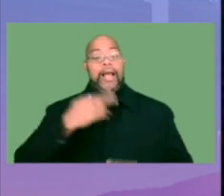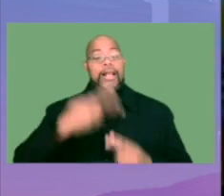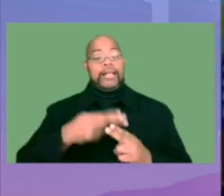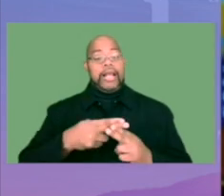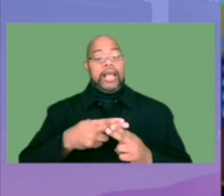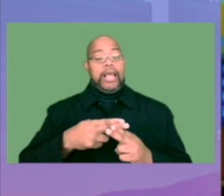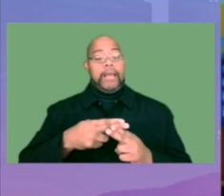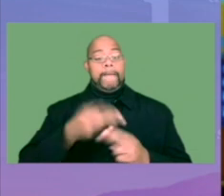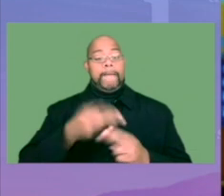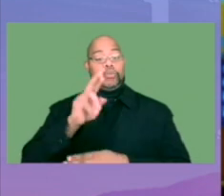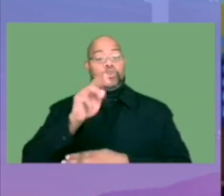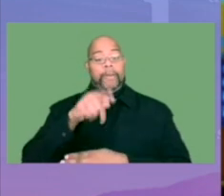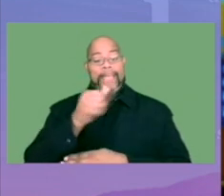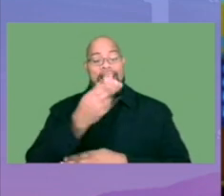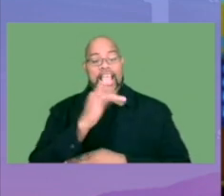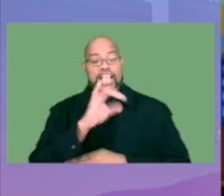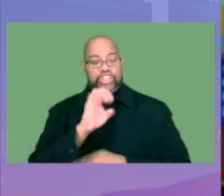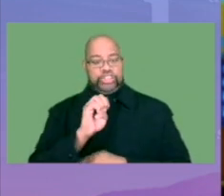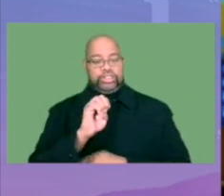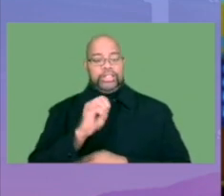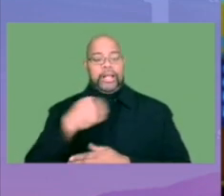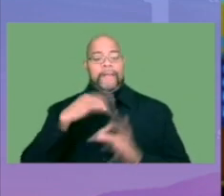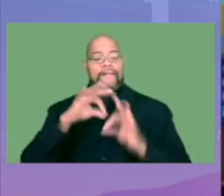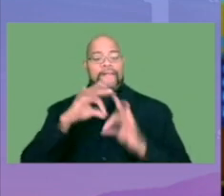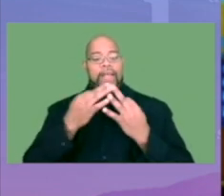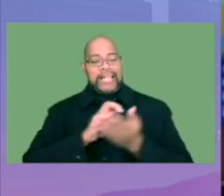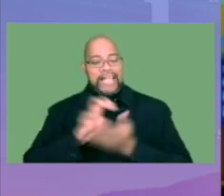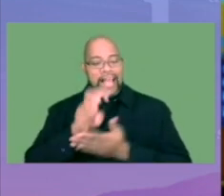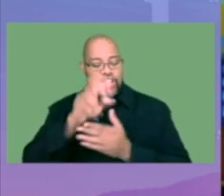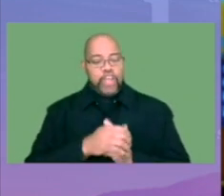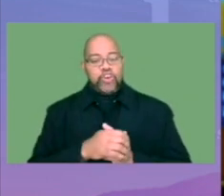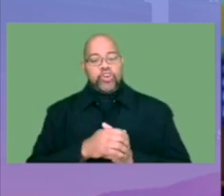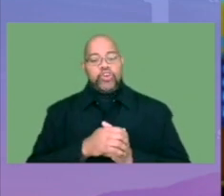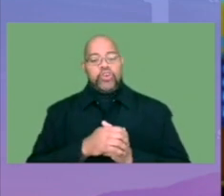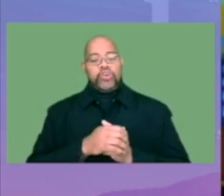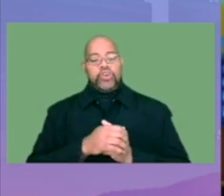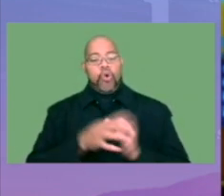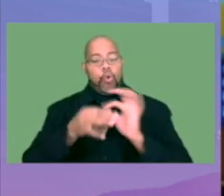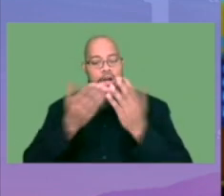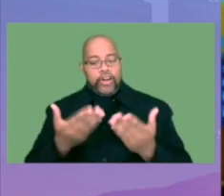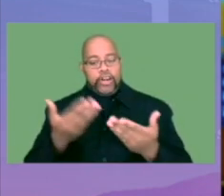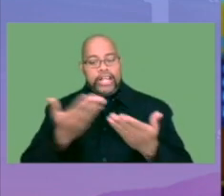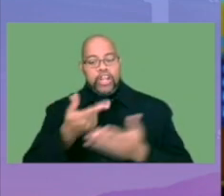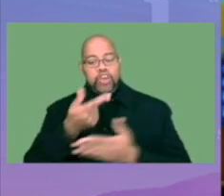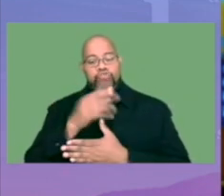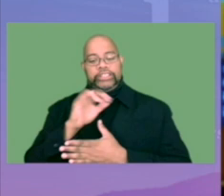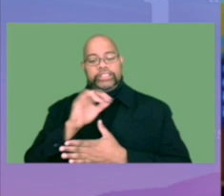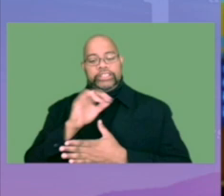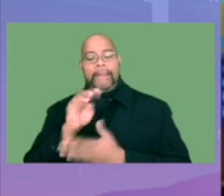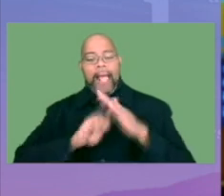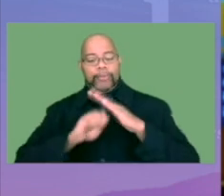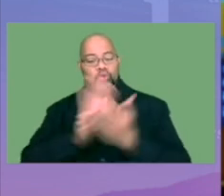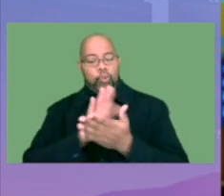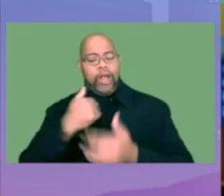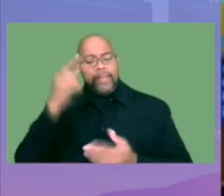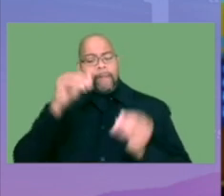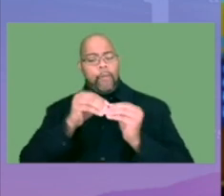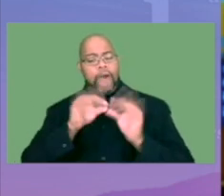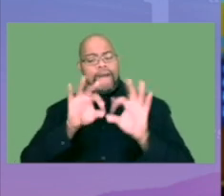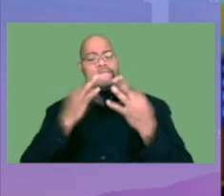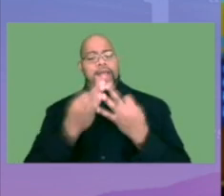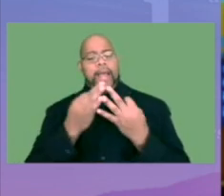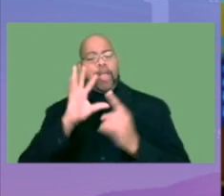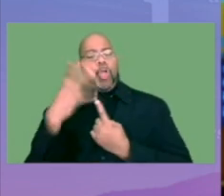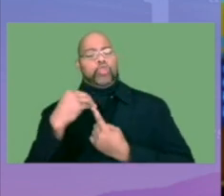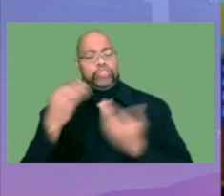My name is Ramet Page. I am the Family Navigator slash CityConnects coordinator here at Grissom Elementary School. I